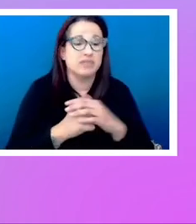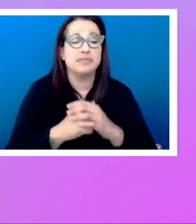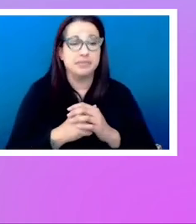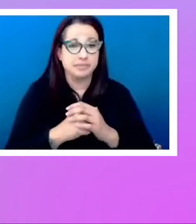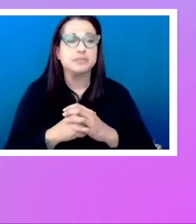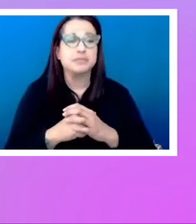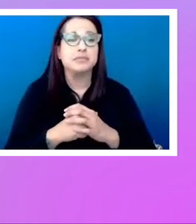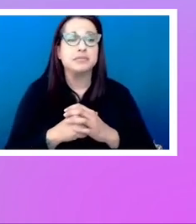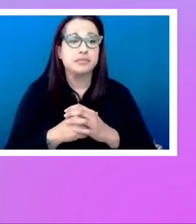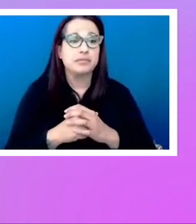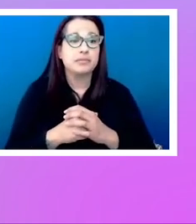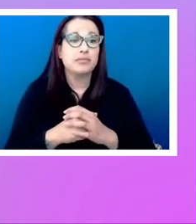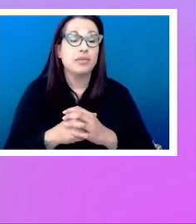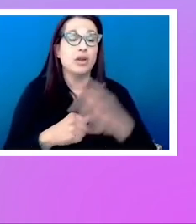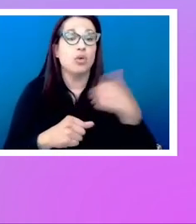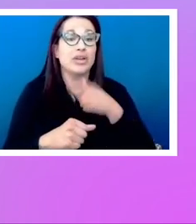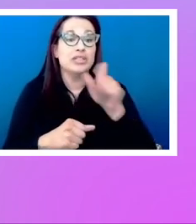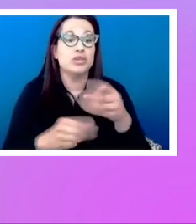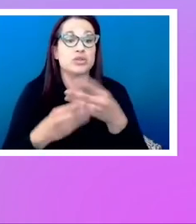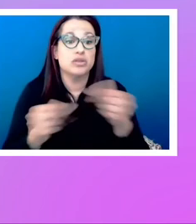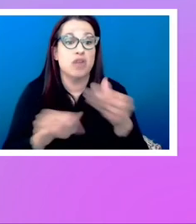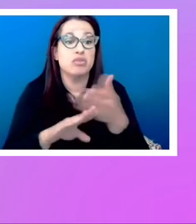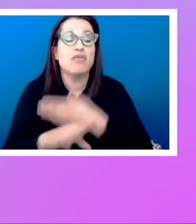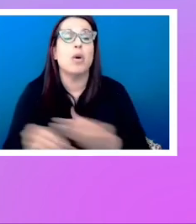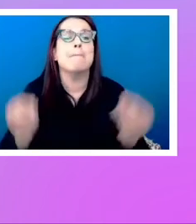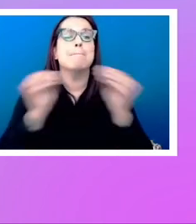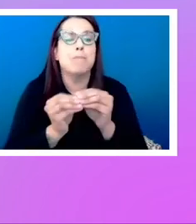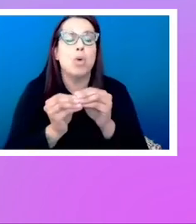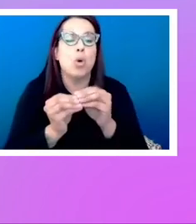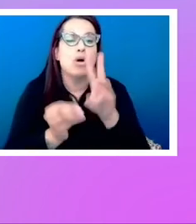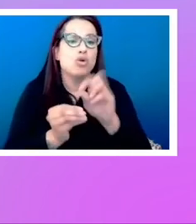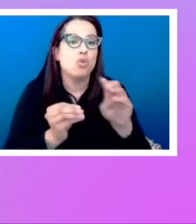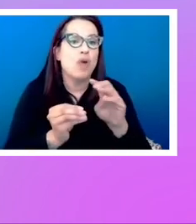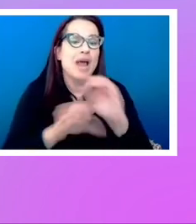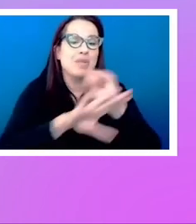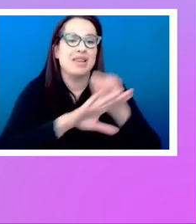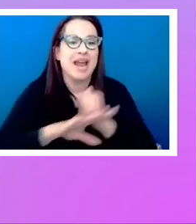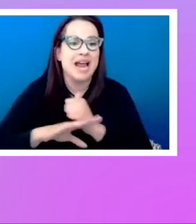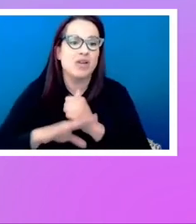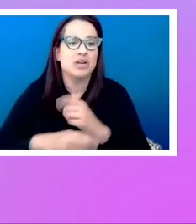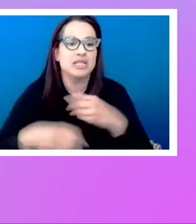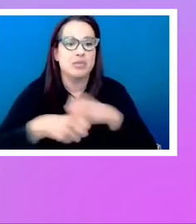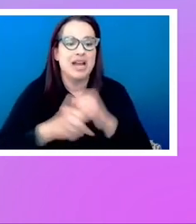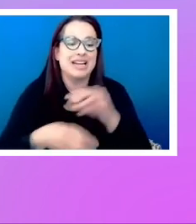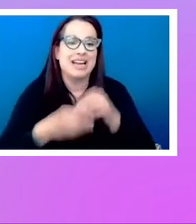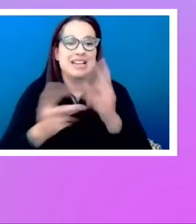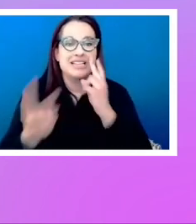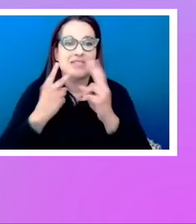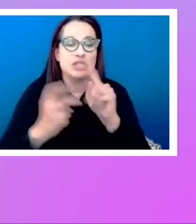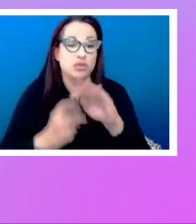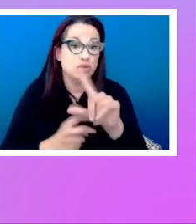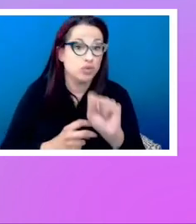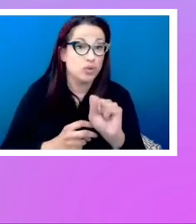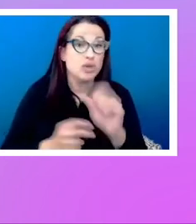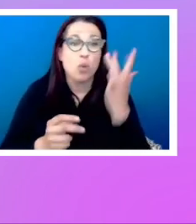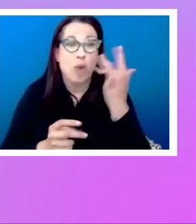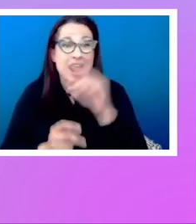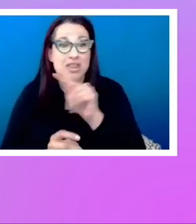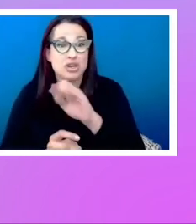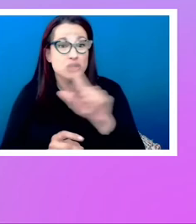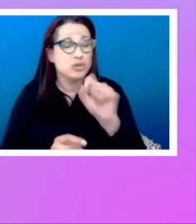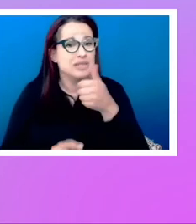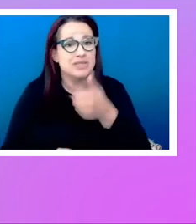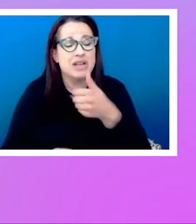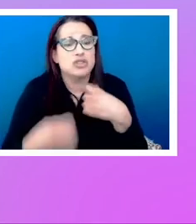We need to solve it before more web layout is created in these visual tools. You know, these tools are getting incredibly powerful. And I know a lot of the people